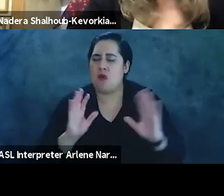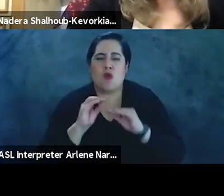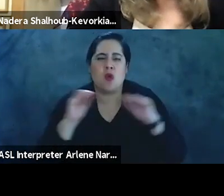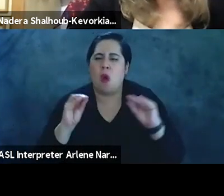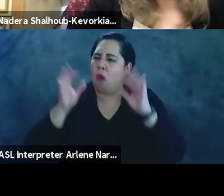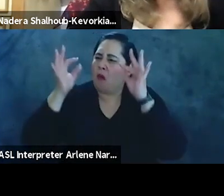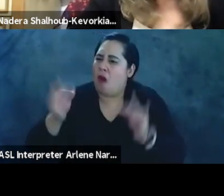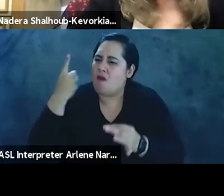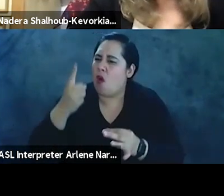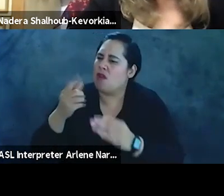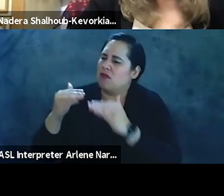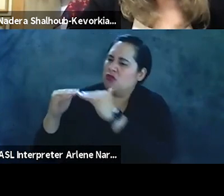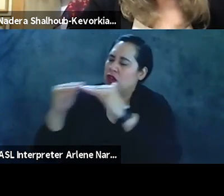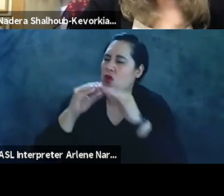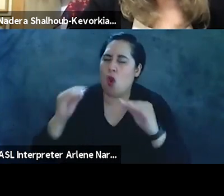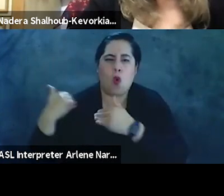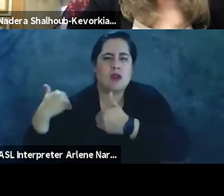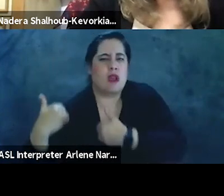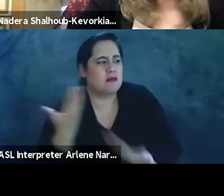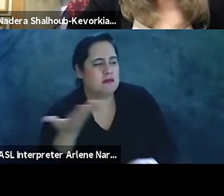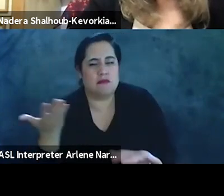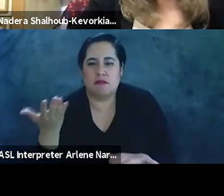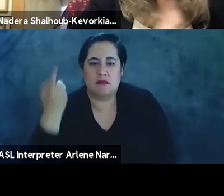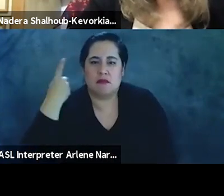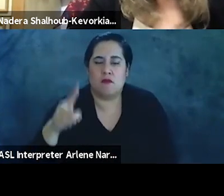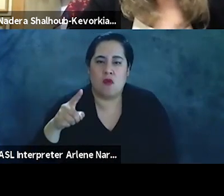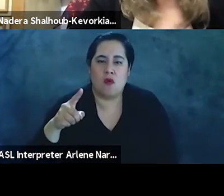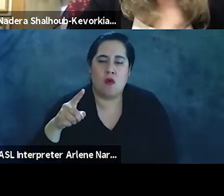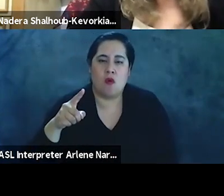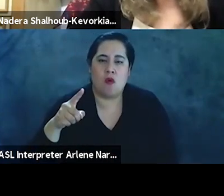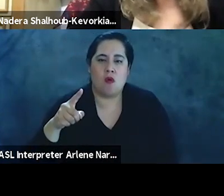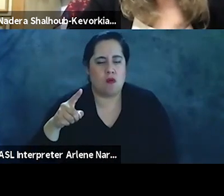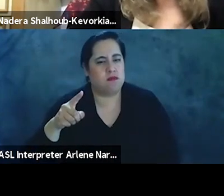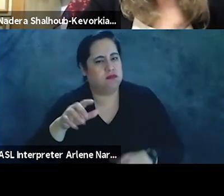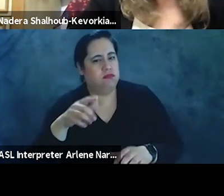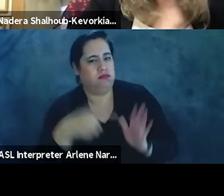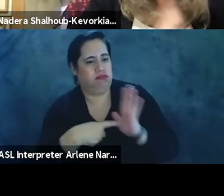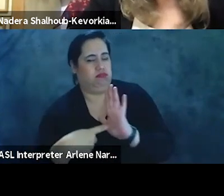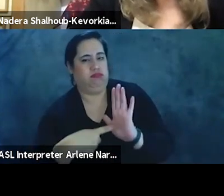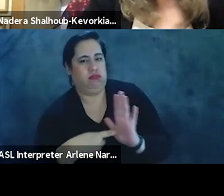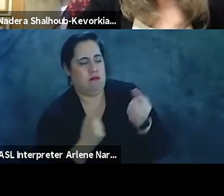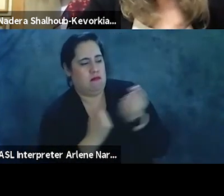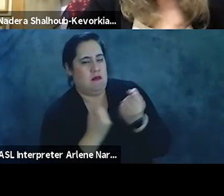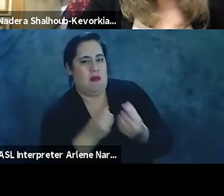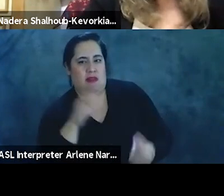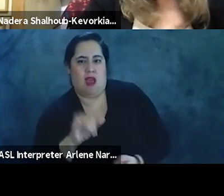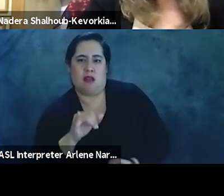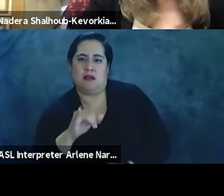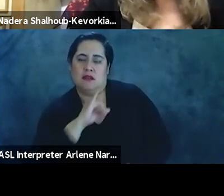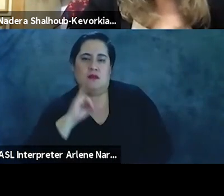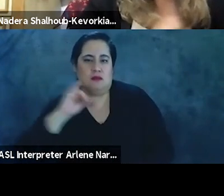for justice. There's no responsibility exercised on behalf of the Israeli state. In fact,